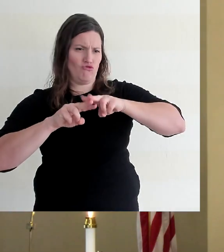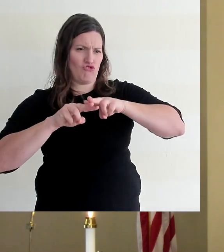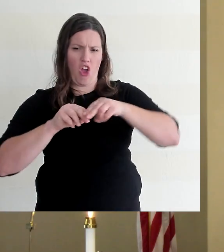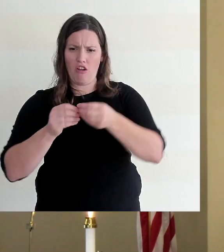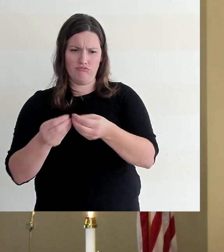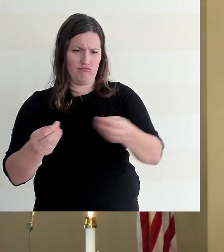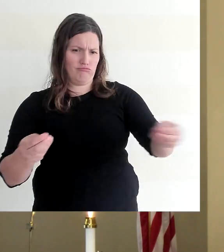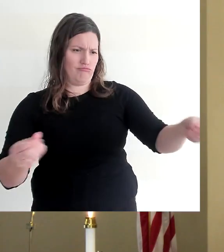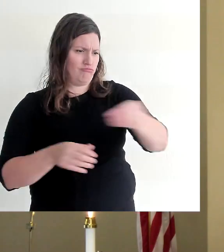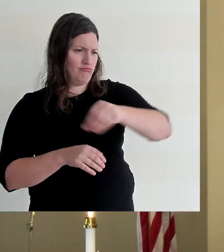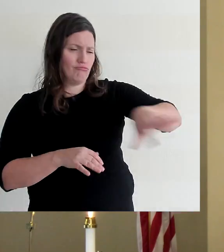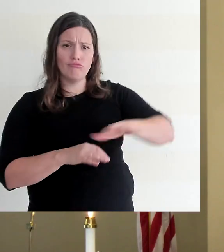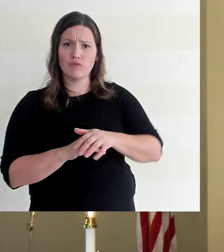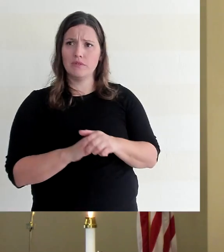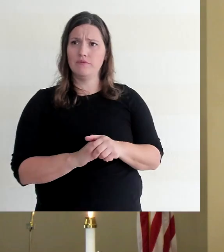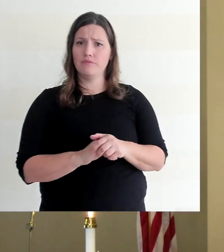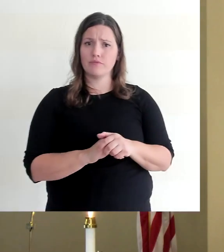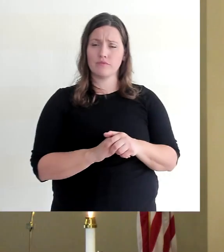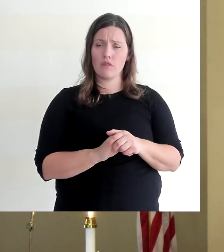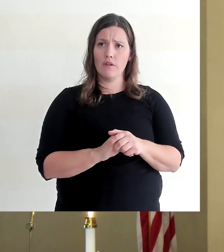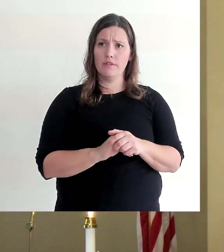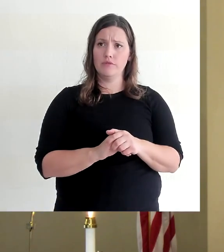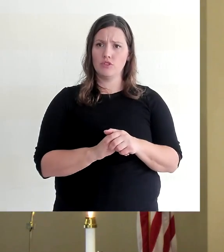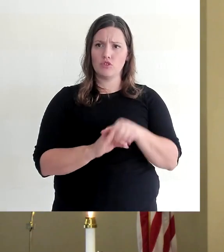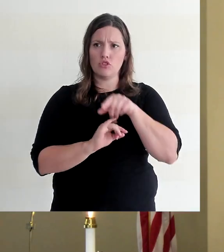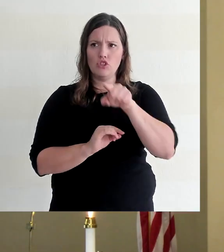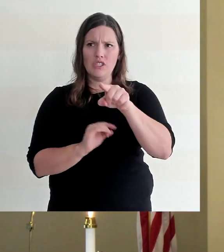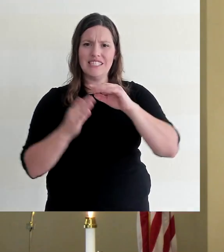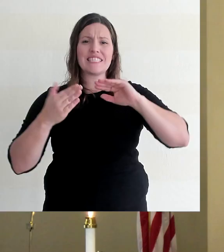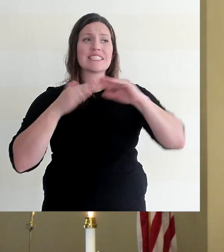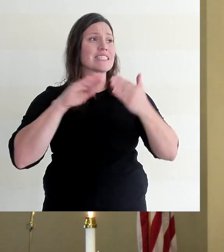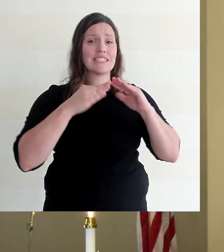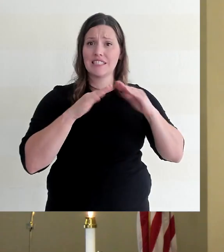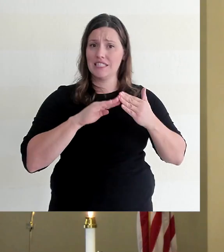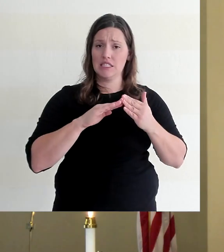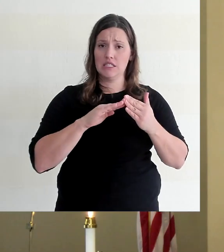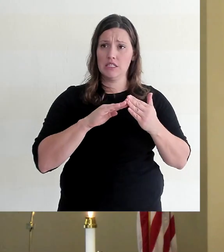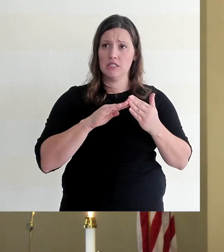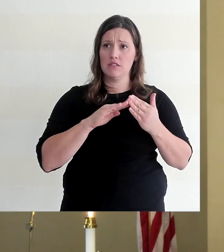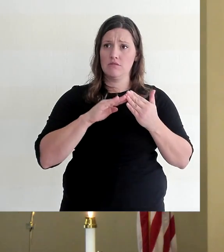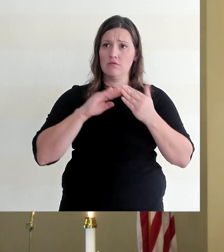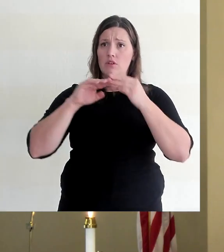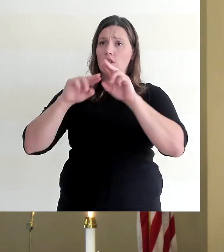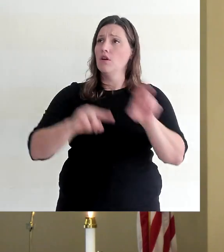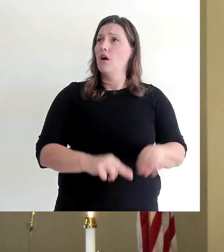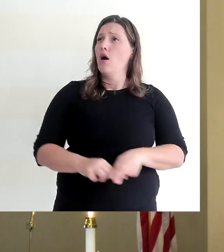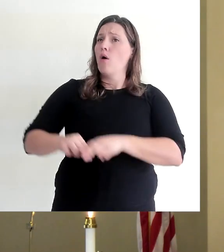earth. You are a city set on a hill that cannot be hidden.